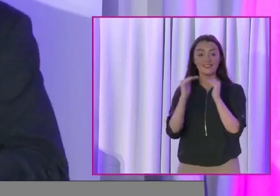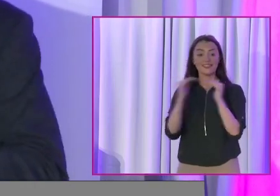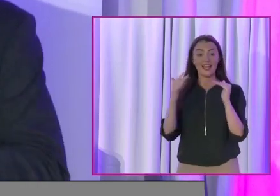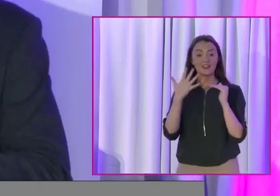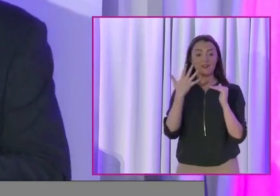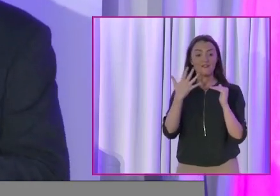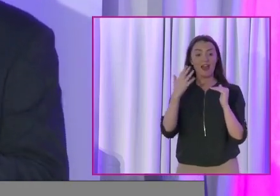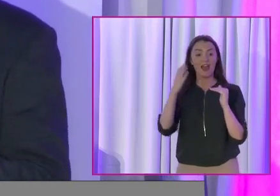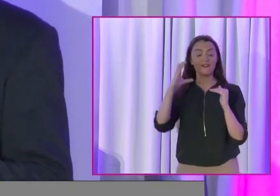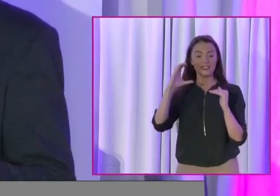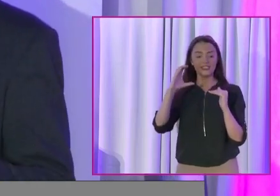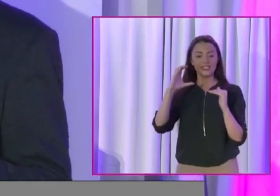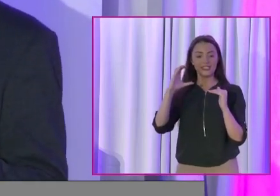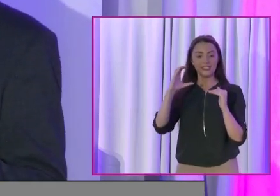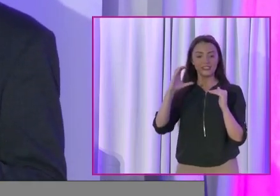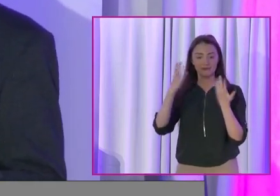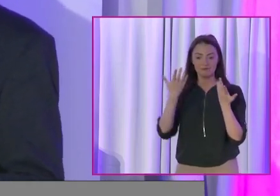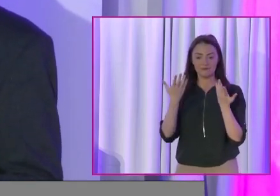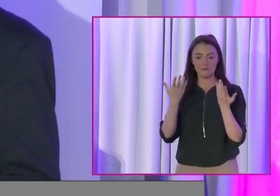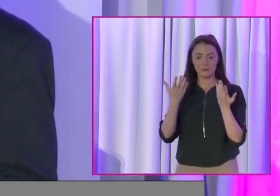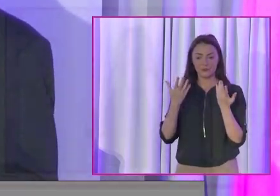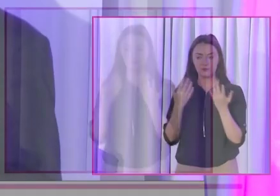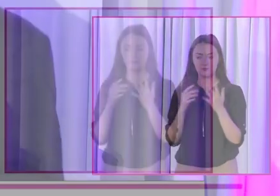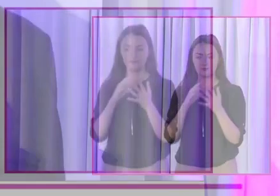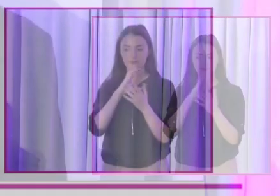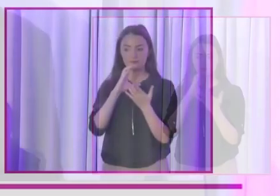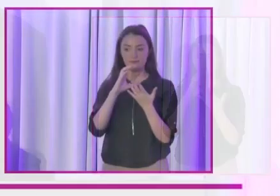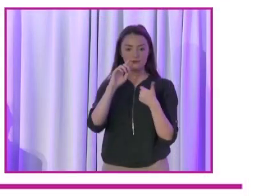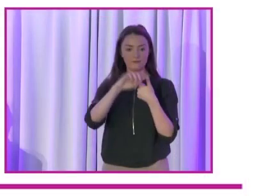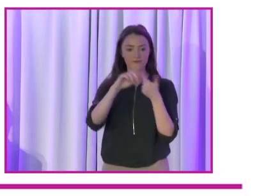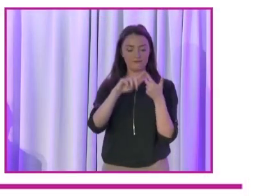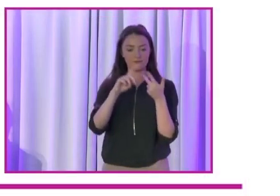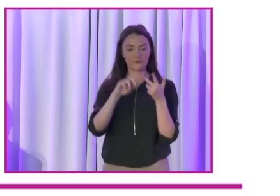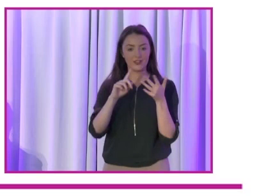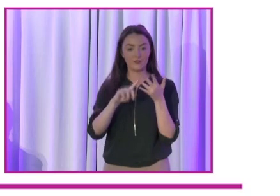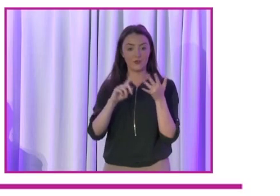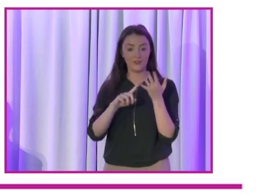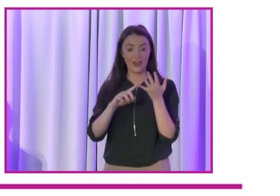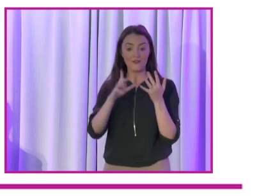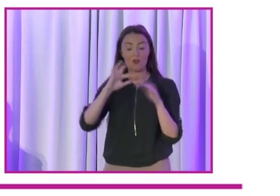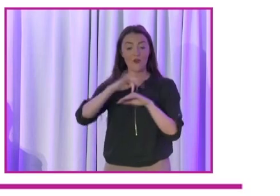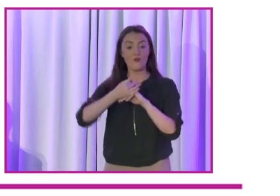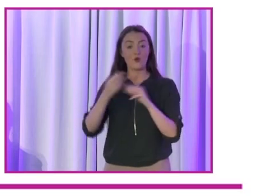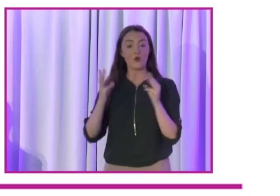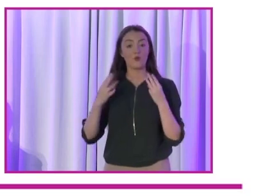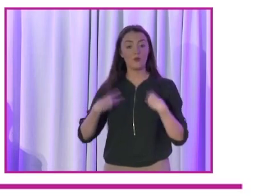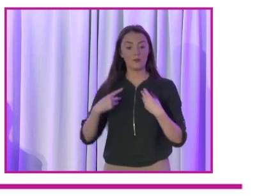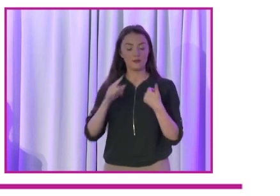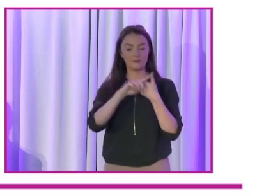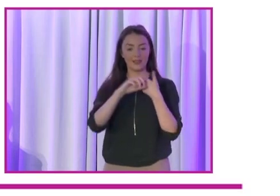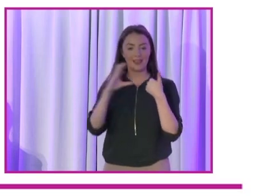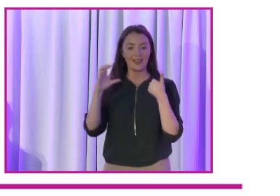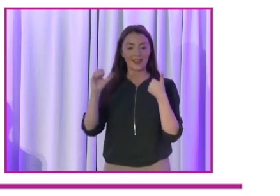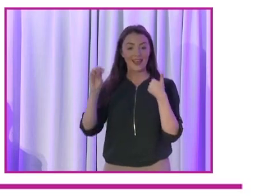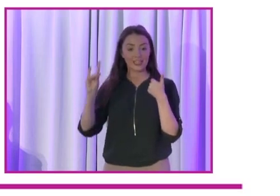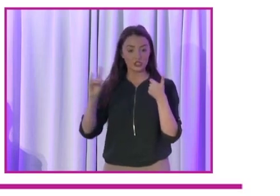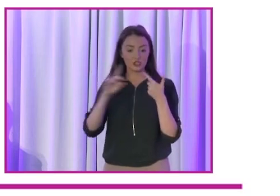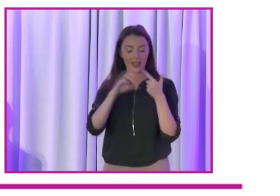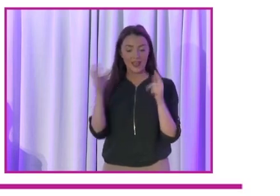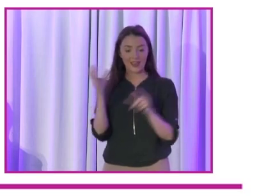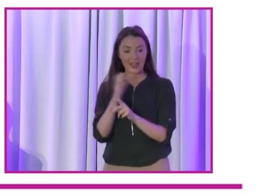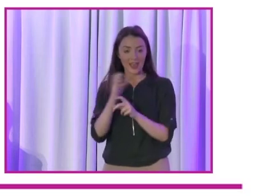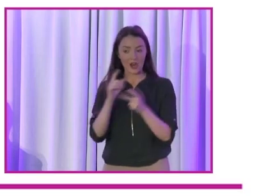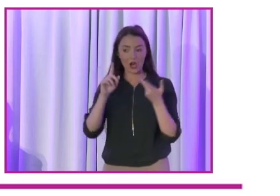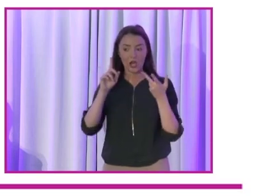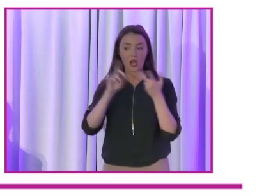that apply to the barriers that women face running for election. Cash, care, confidence, culture and candidate